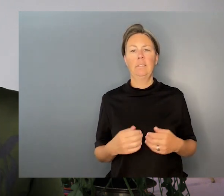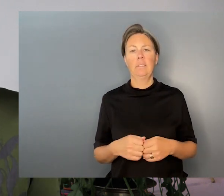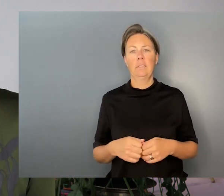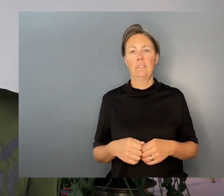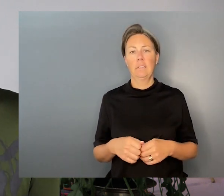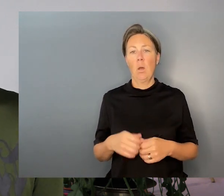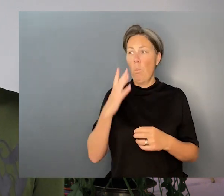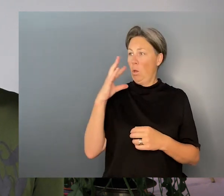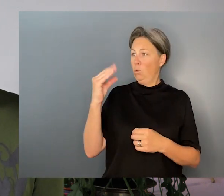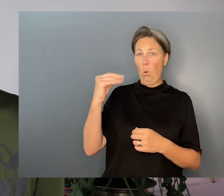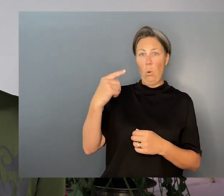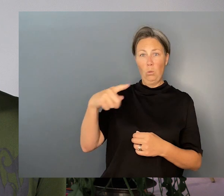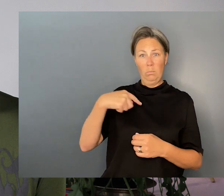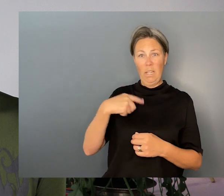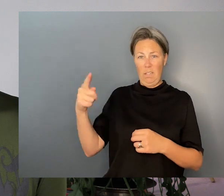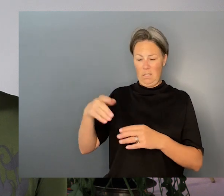palm.